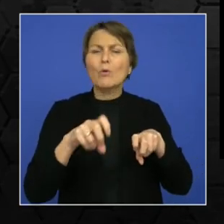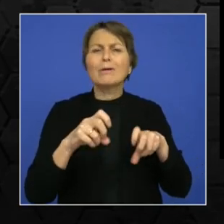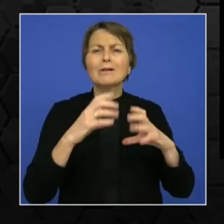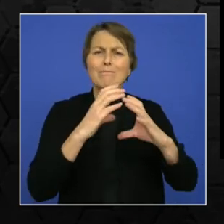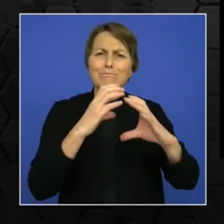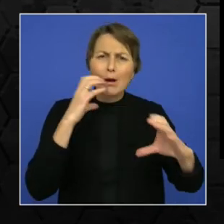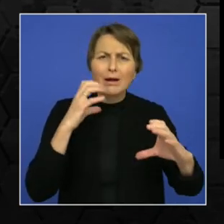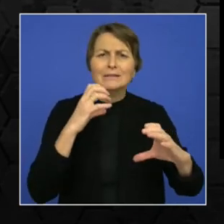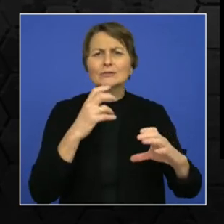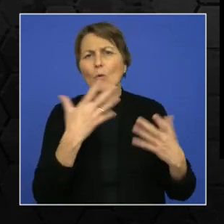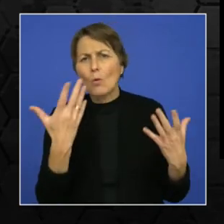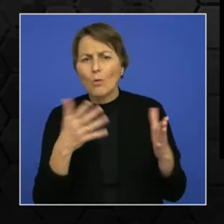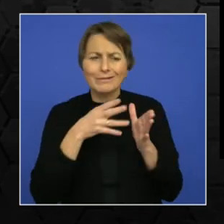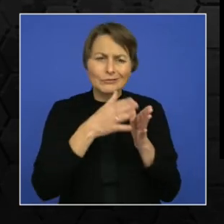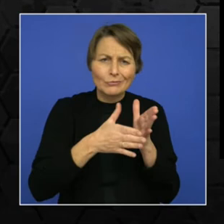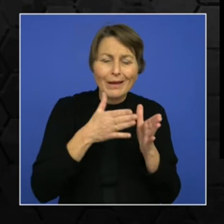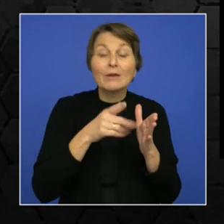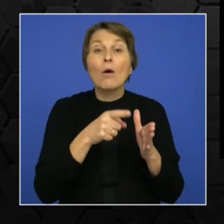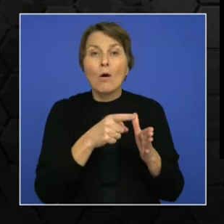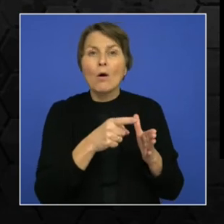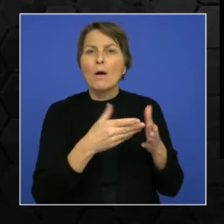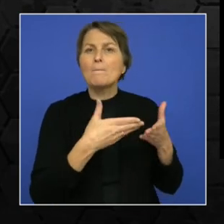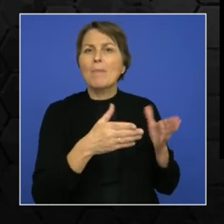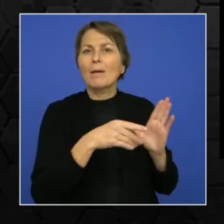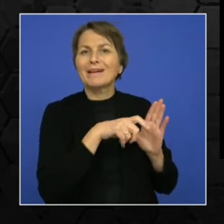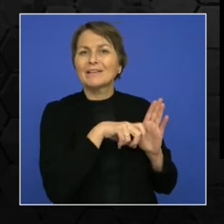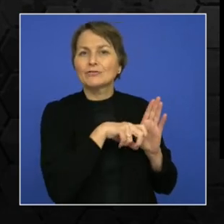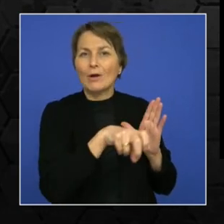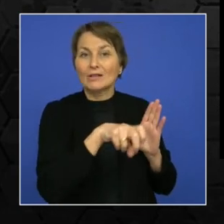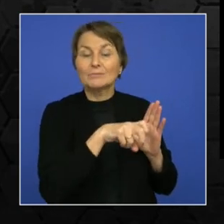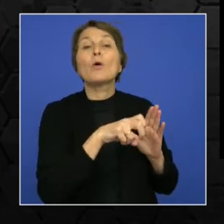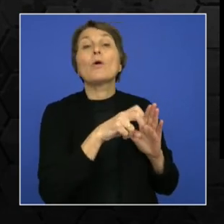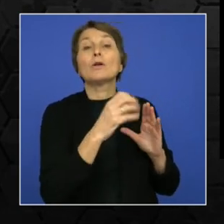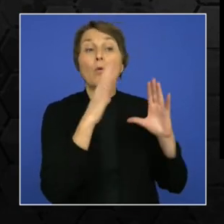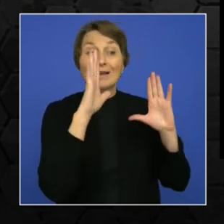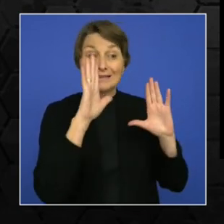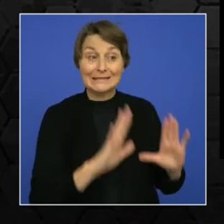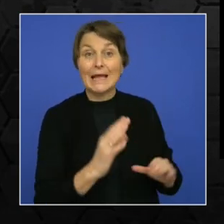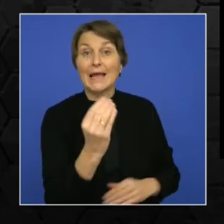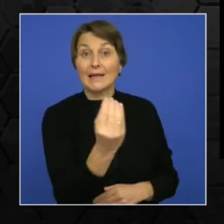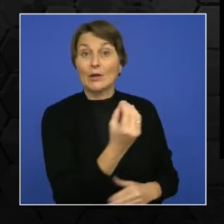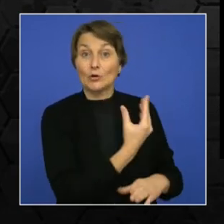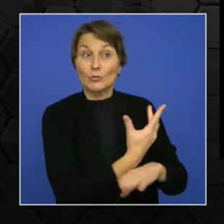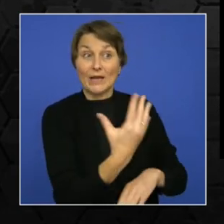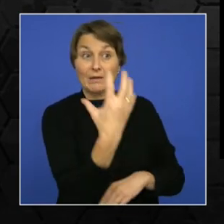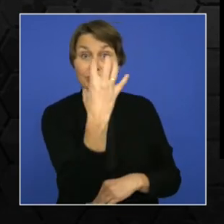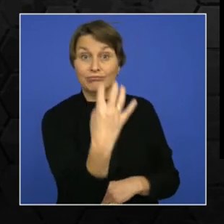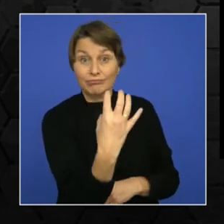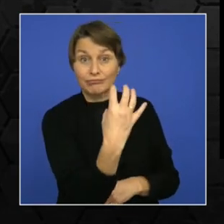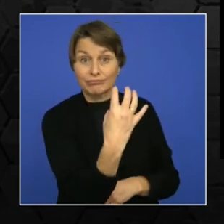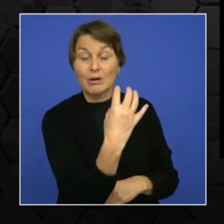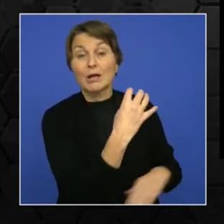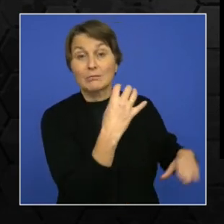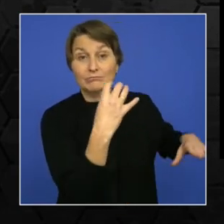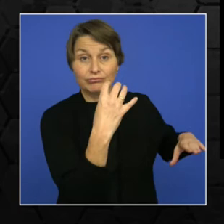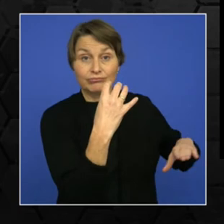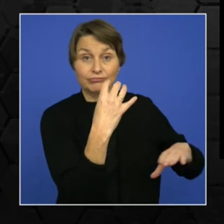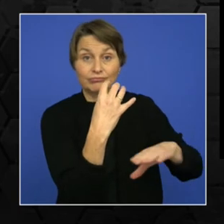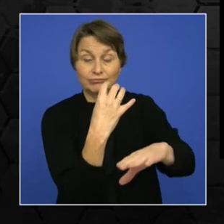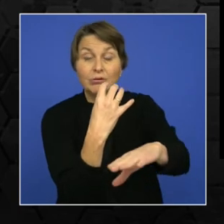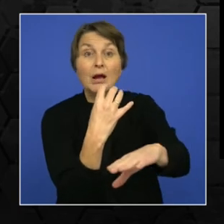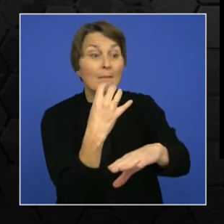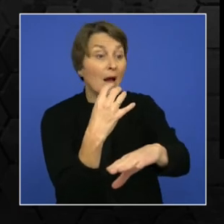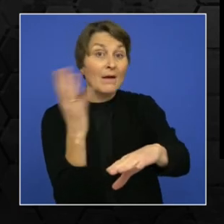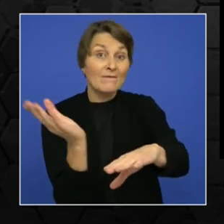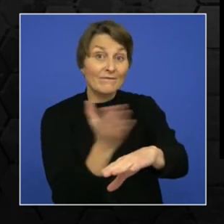transportation vehicle leaves, we have to quickly diminish its green time and change back, revert back to the red color. So AVL